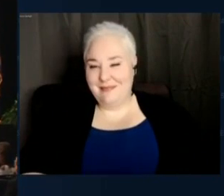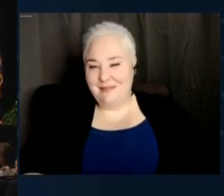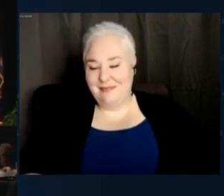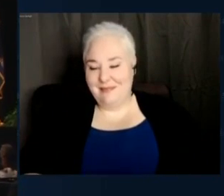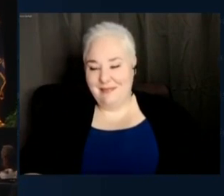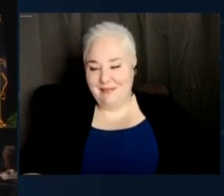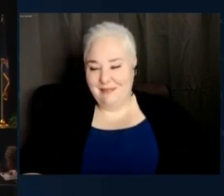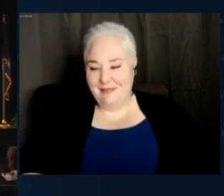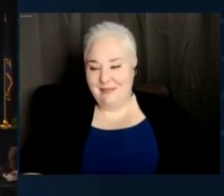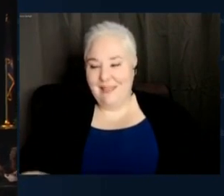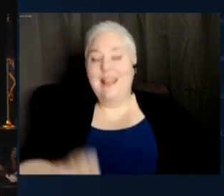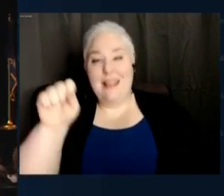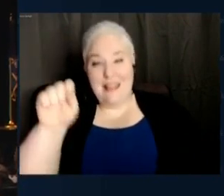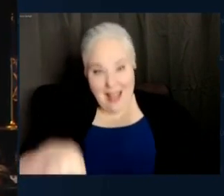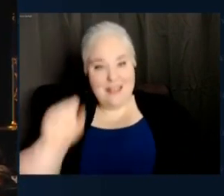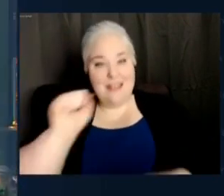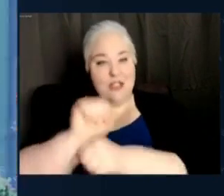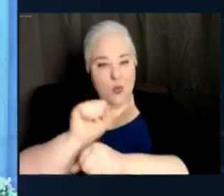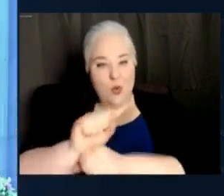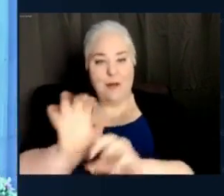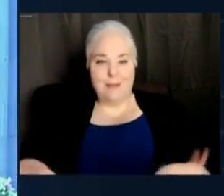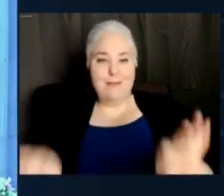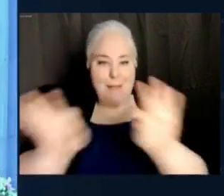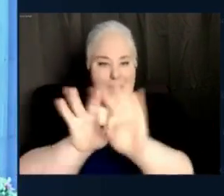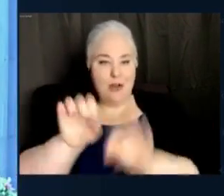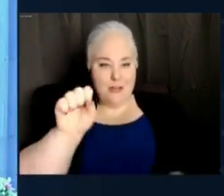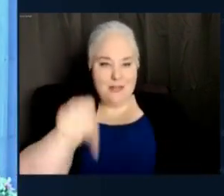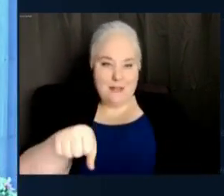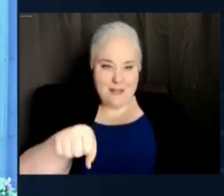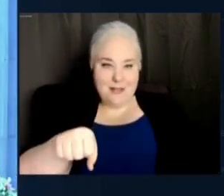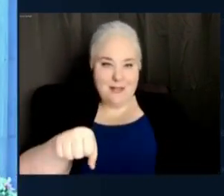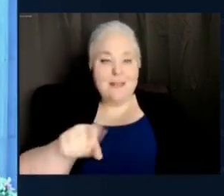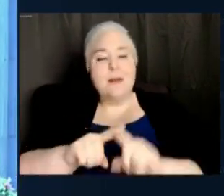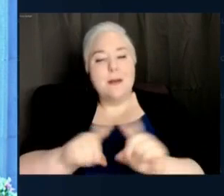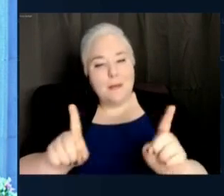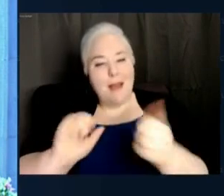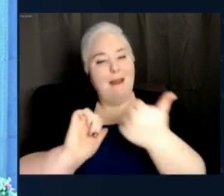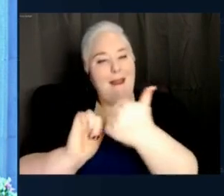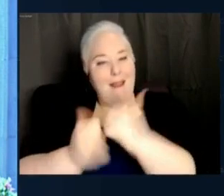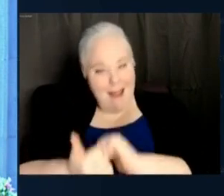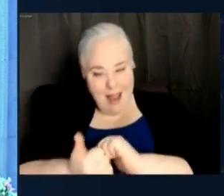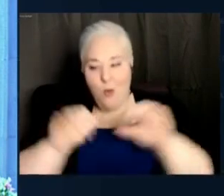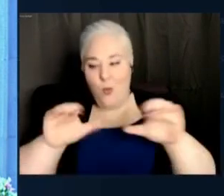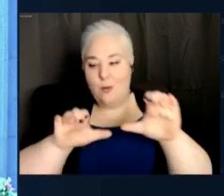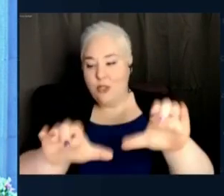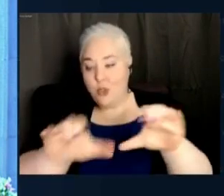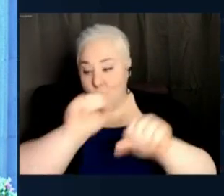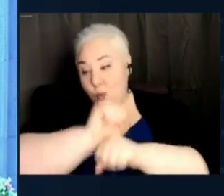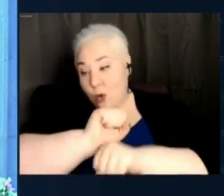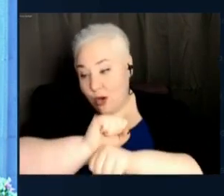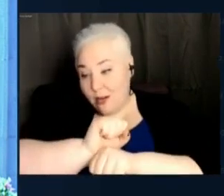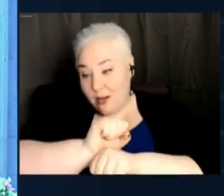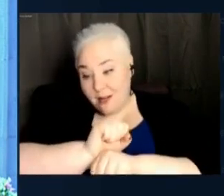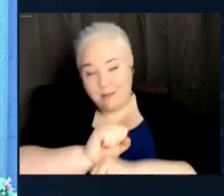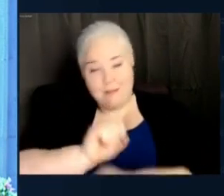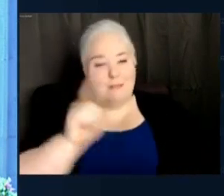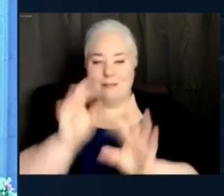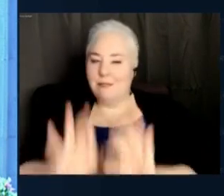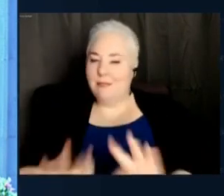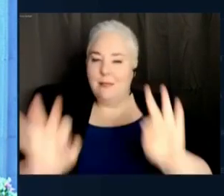Yes, the work certainly matters. But how we do the work is just as important.